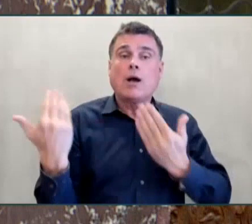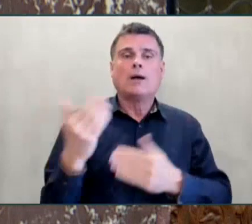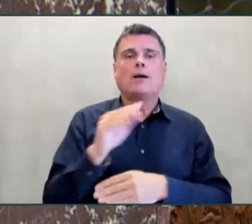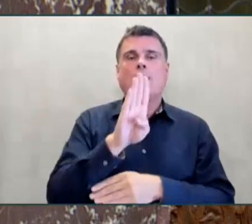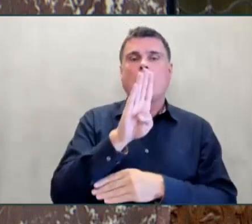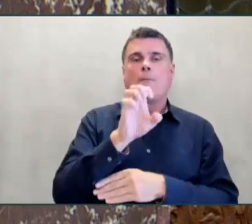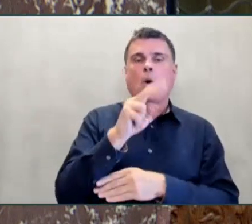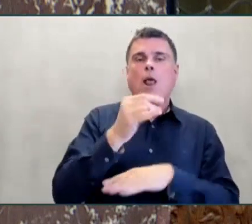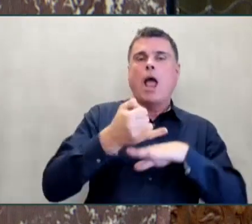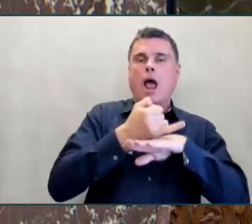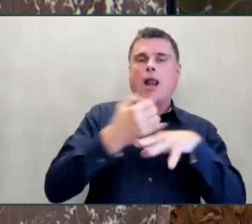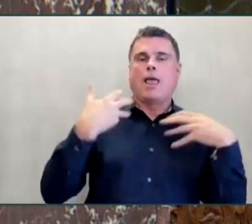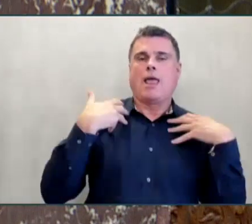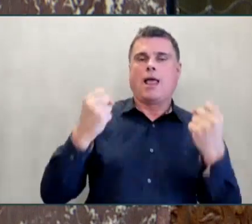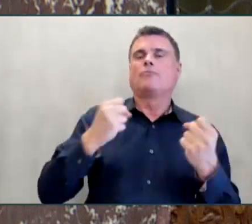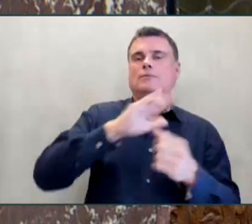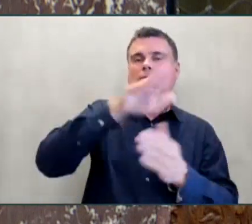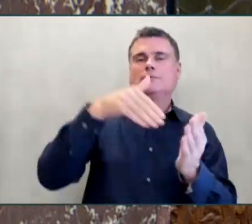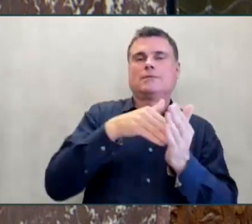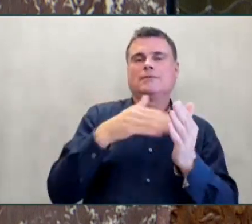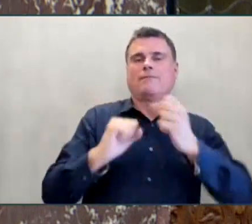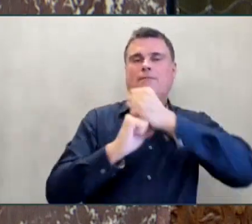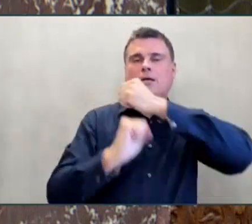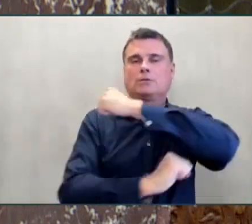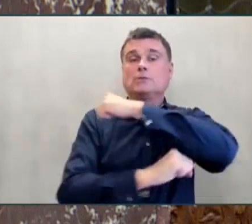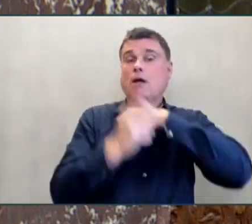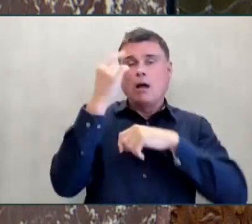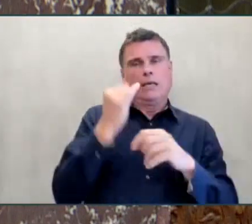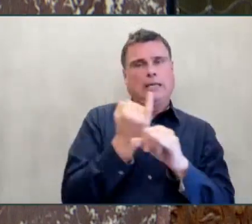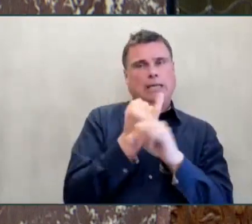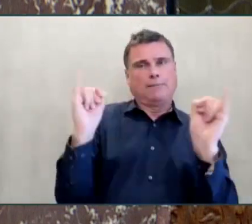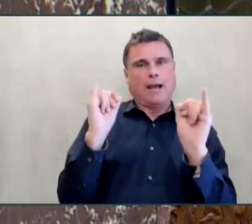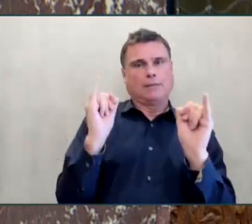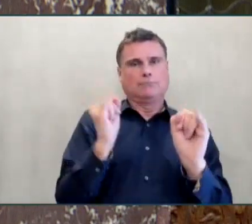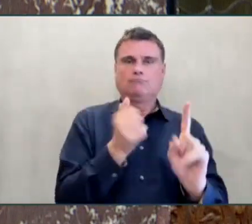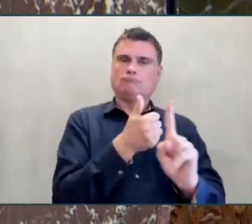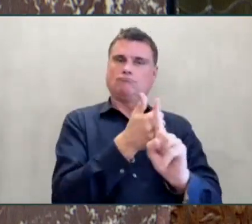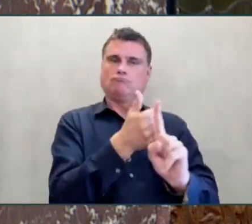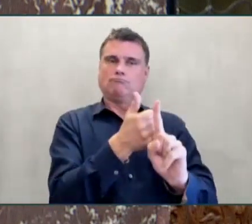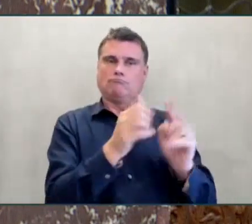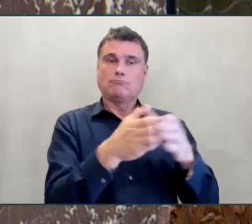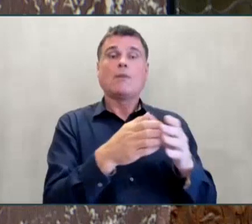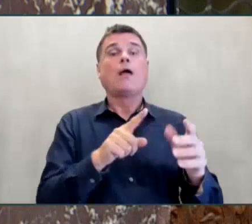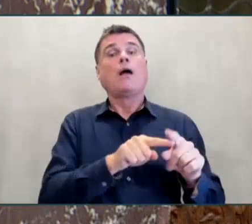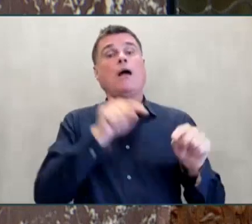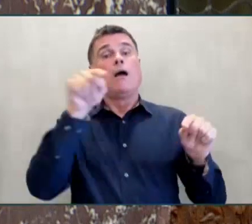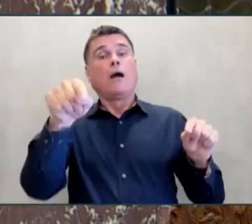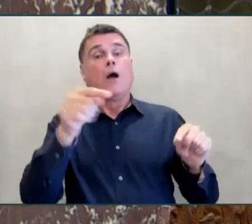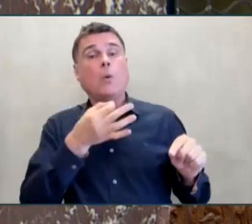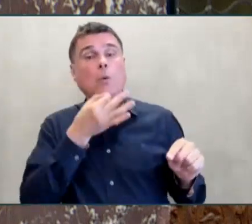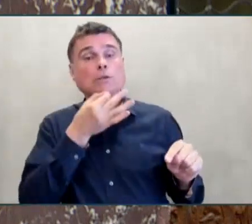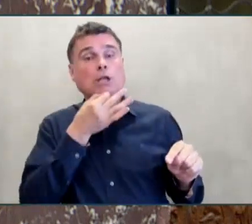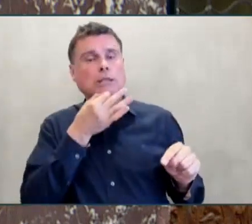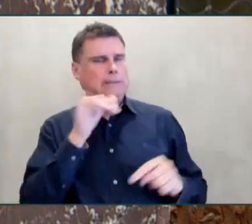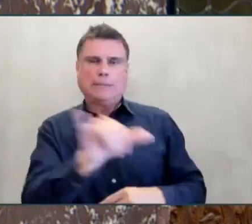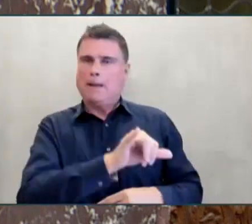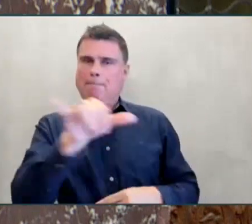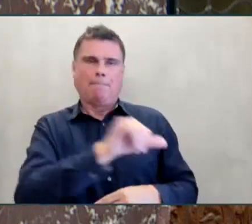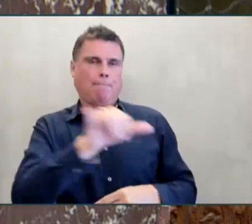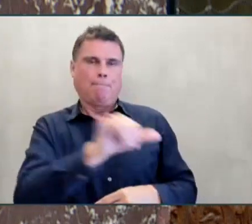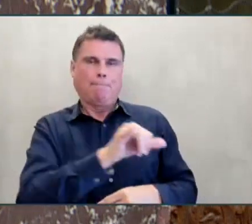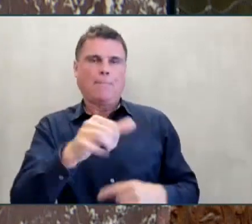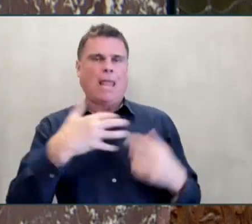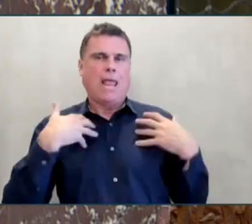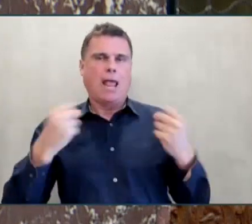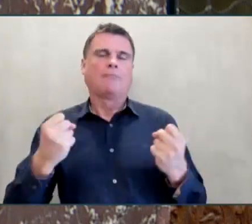charity. In Whistler, the vision for an integrated health centre was similar. A task force was formed in 2019 in